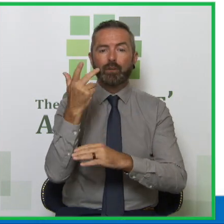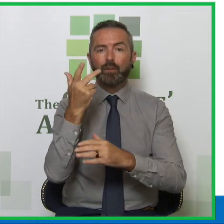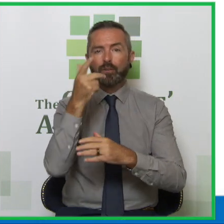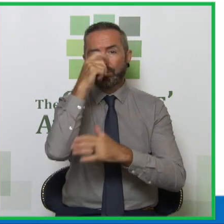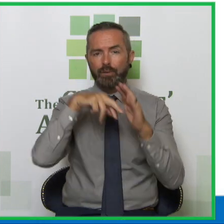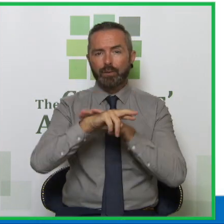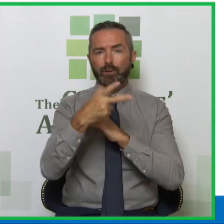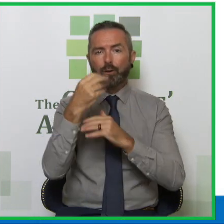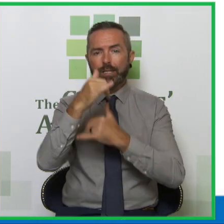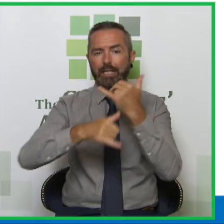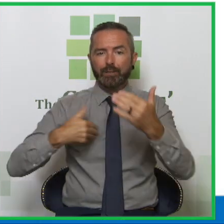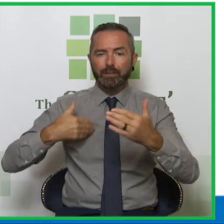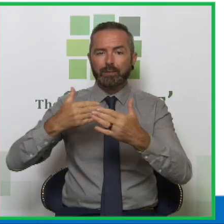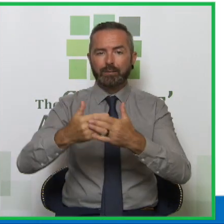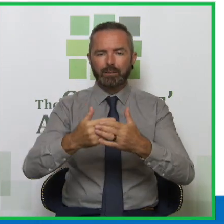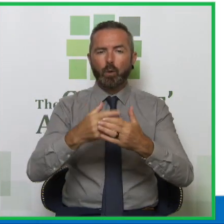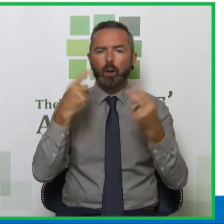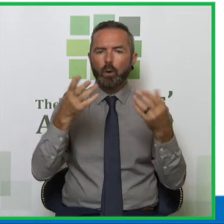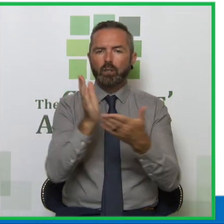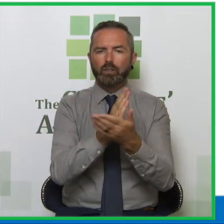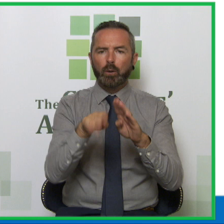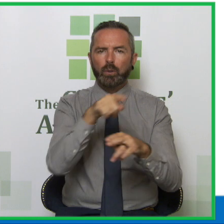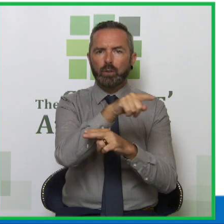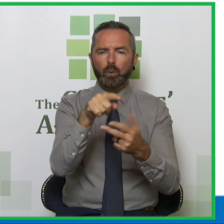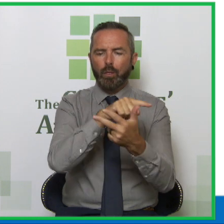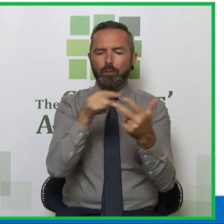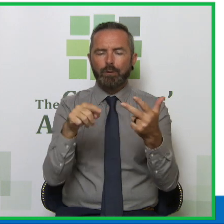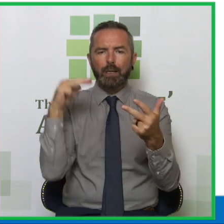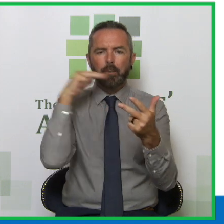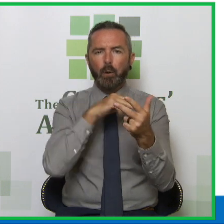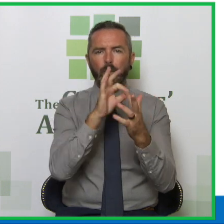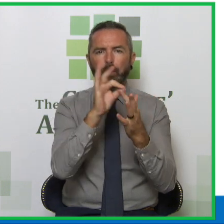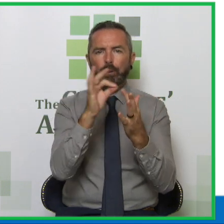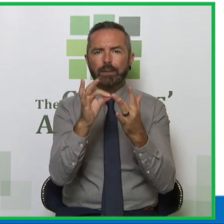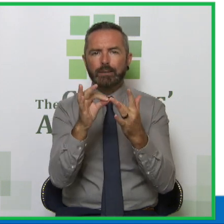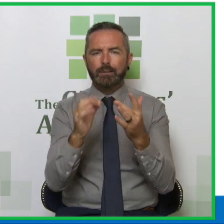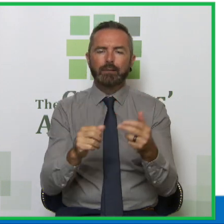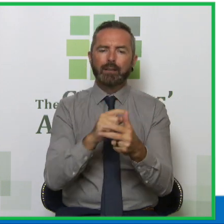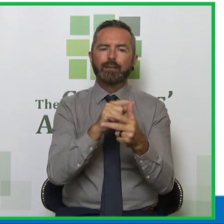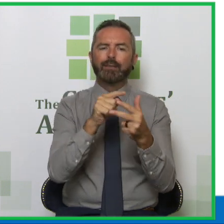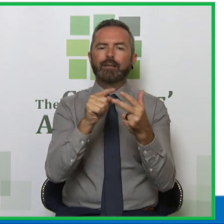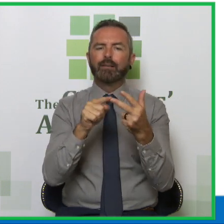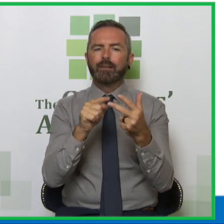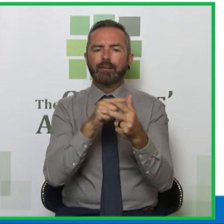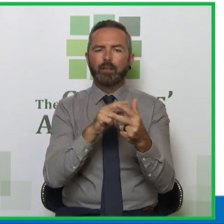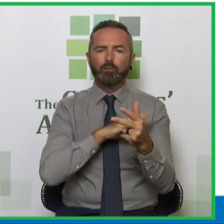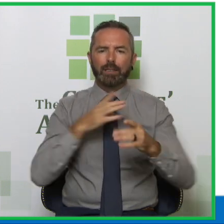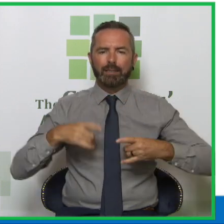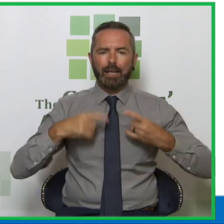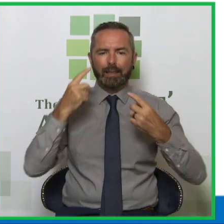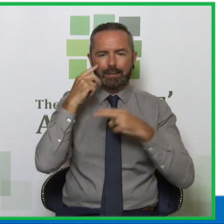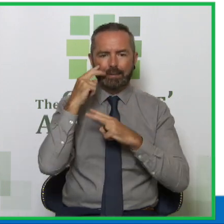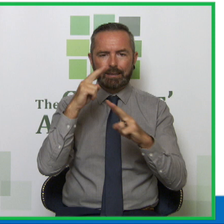points that I have learned that I would like to share with you from my 30 years and those three key points I'm delighted to see